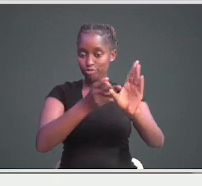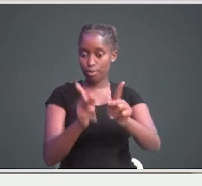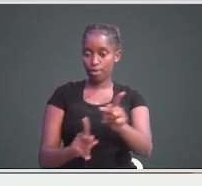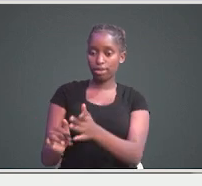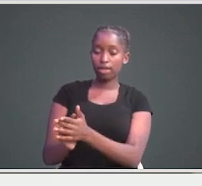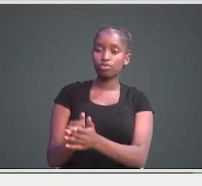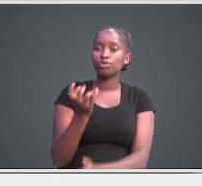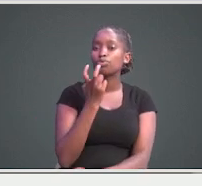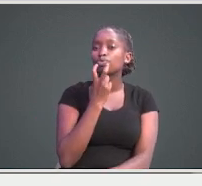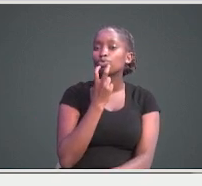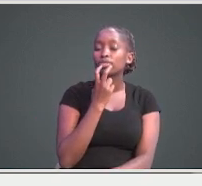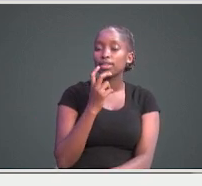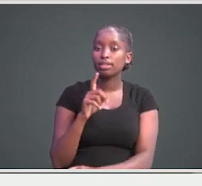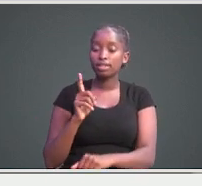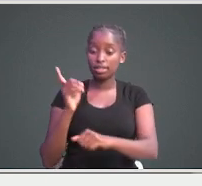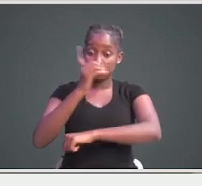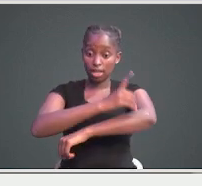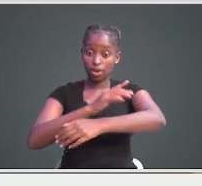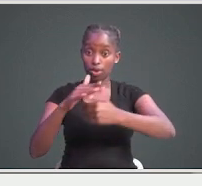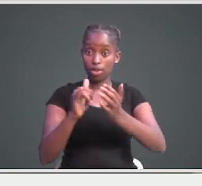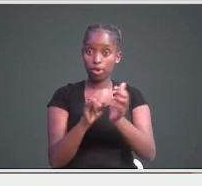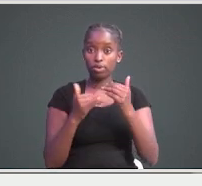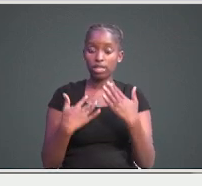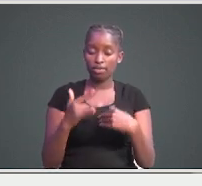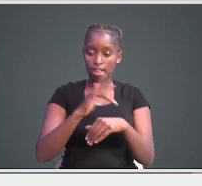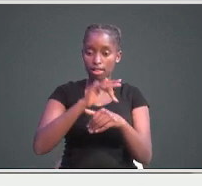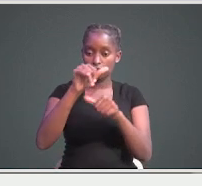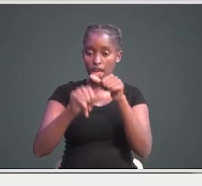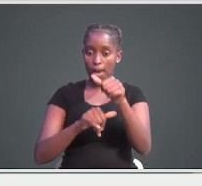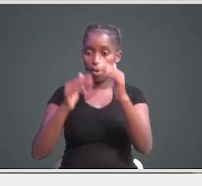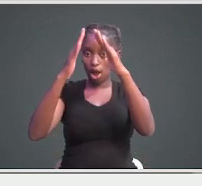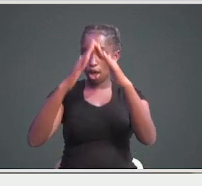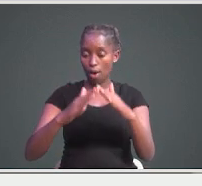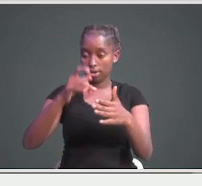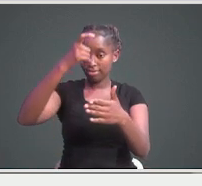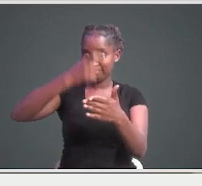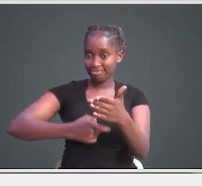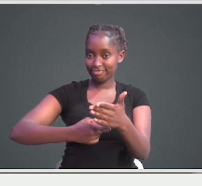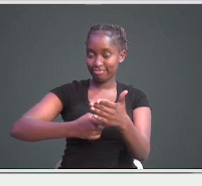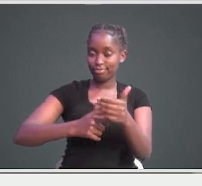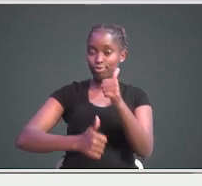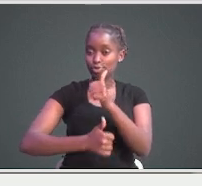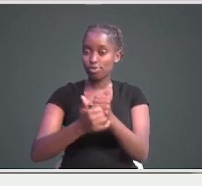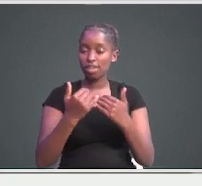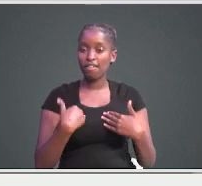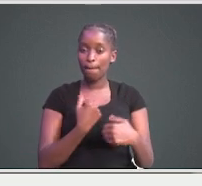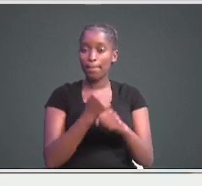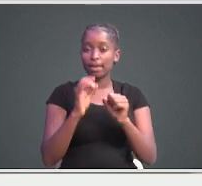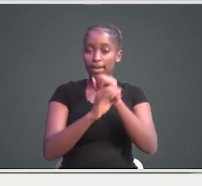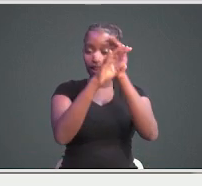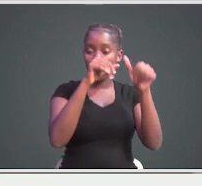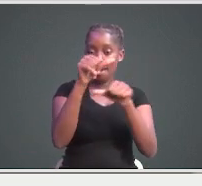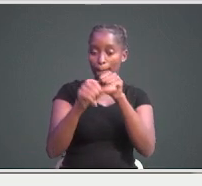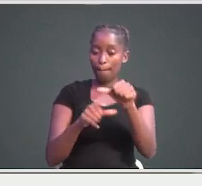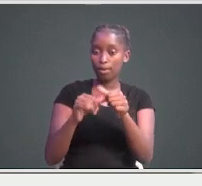on the appeal which touched on the Contentious Housing Levy Act solidified this legality of the President